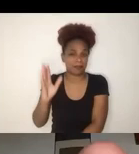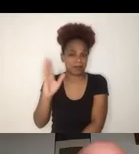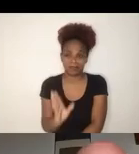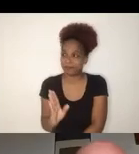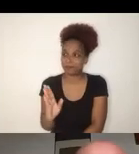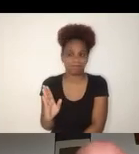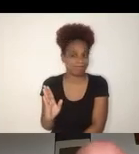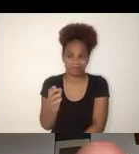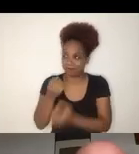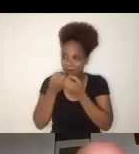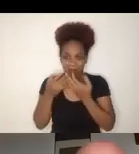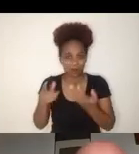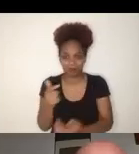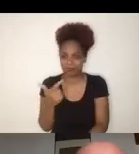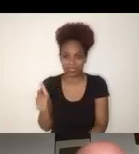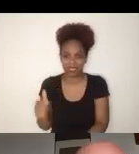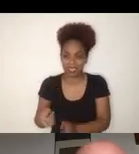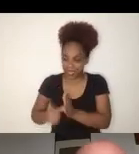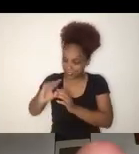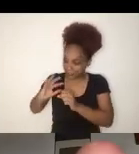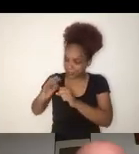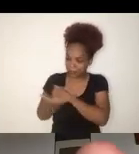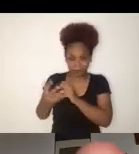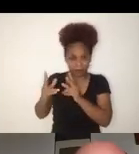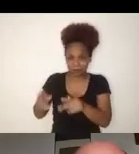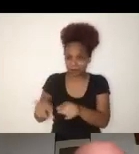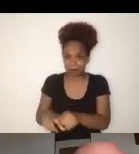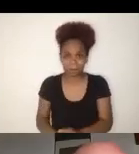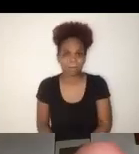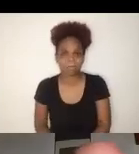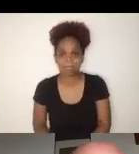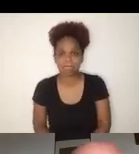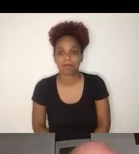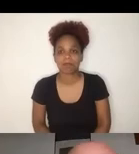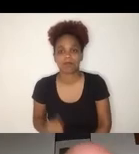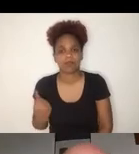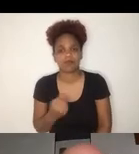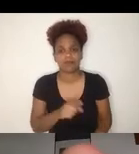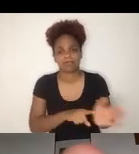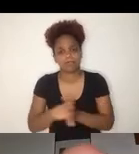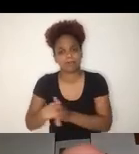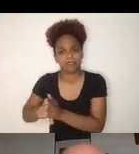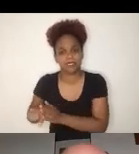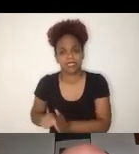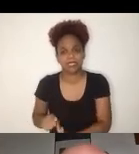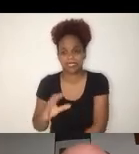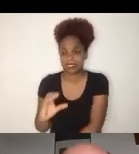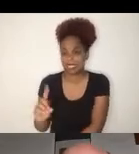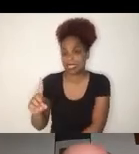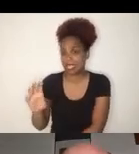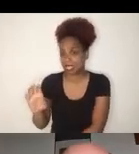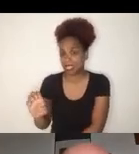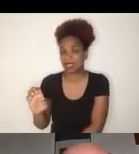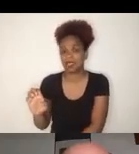We did a survey at the OECD together with Harvard Graduate School of Education